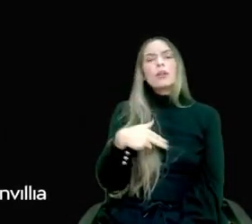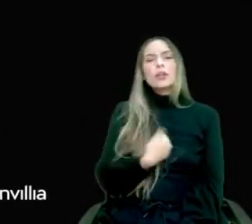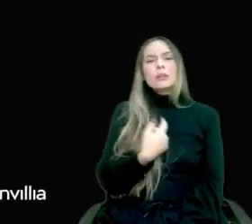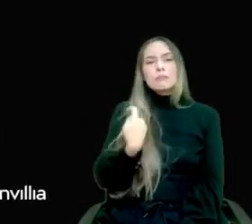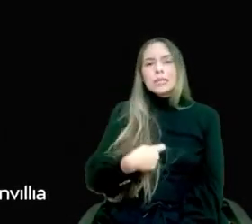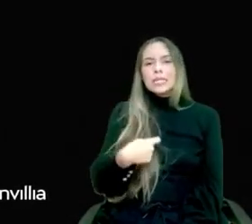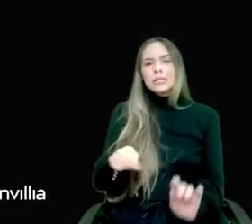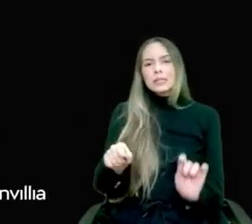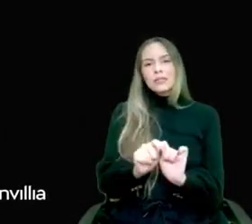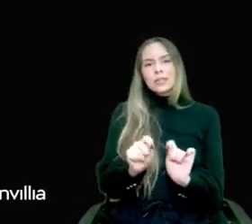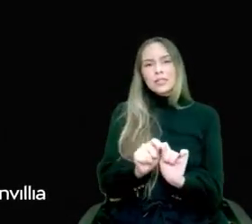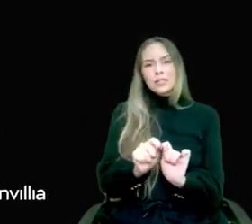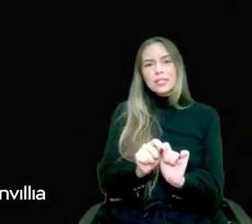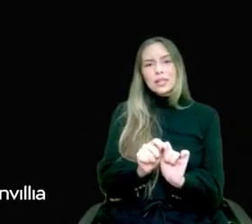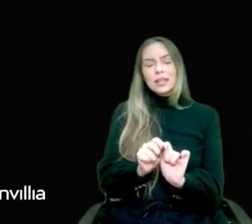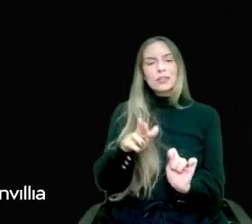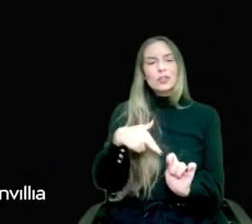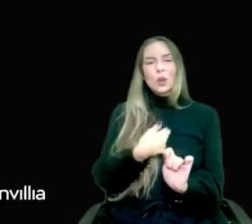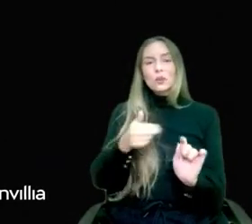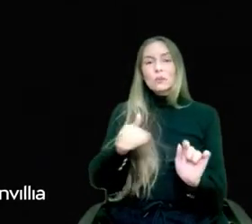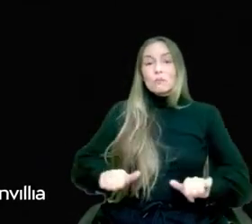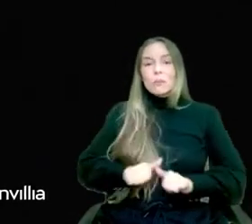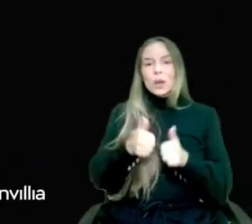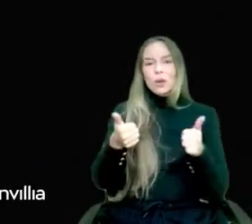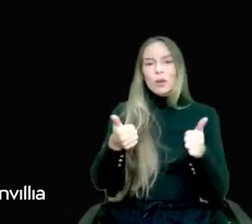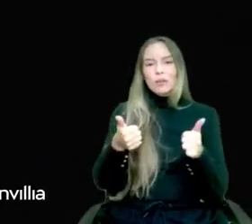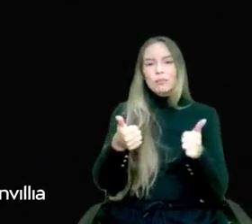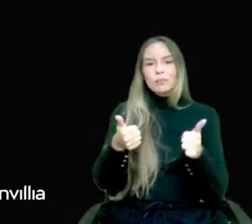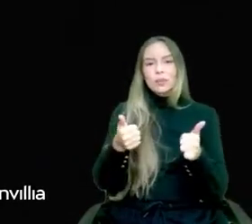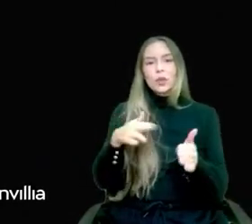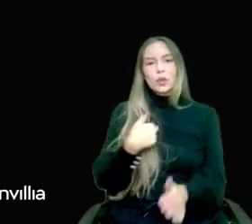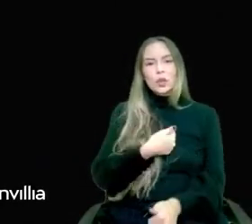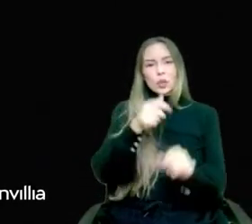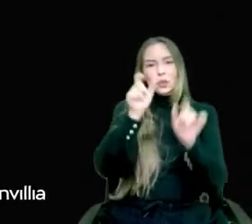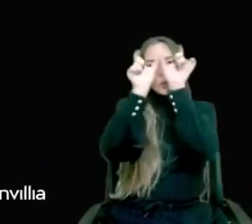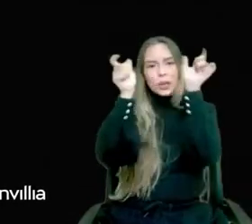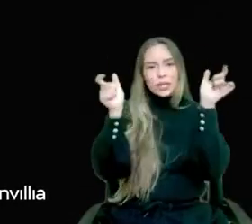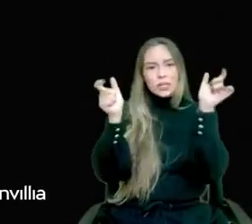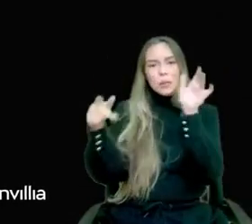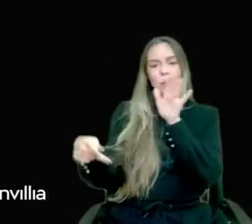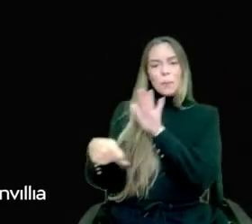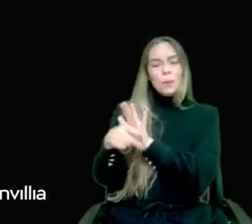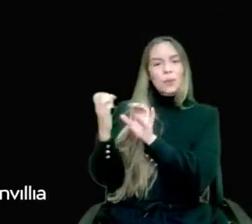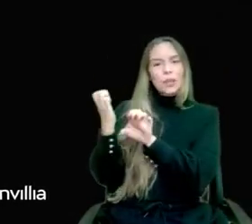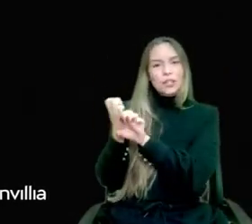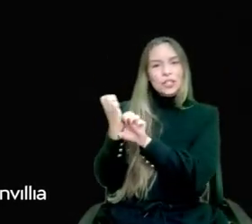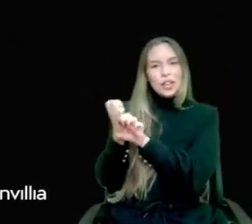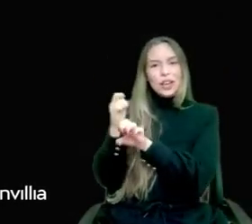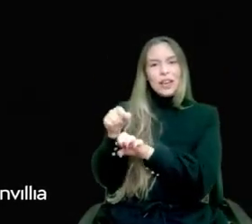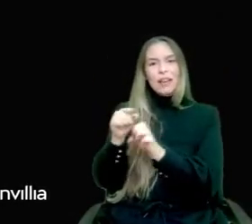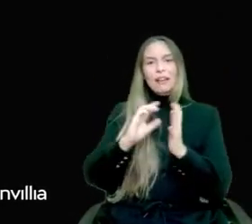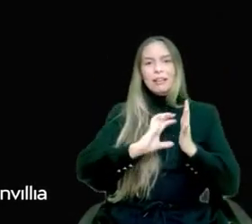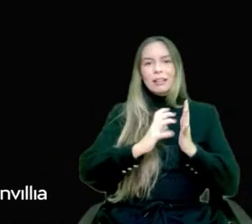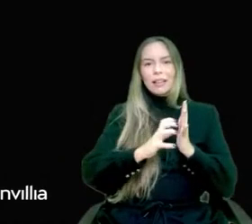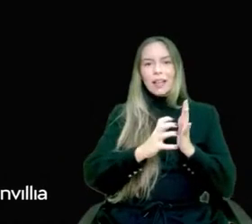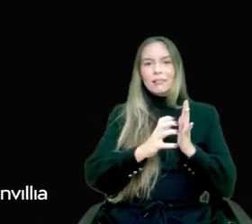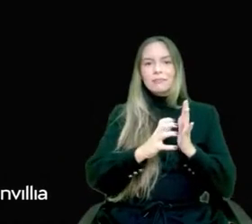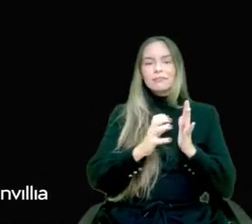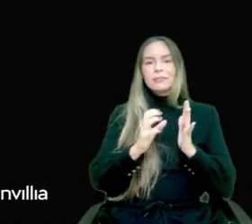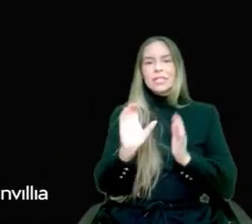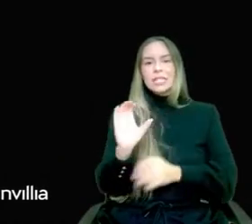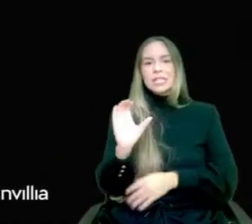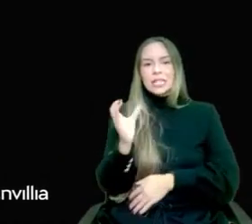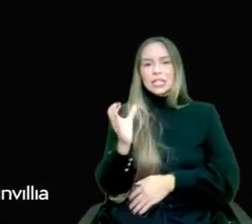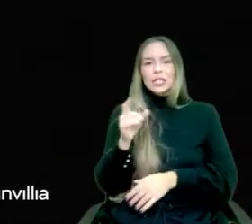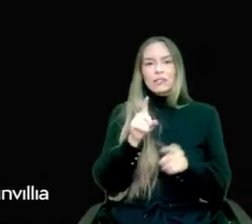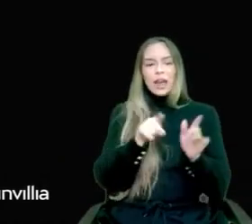best. The knowledge of our engineers, data scientists, analysts and our skills